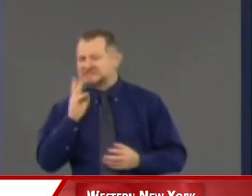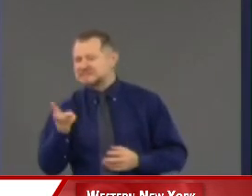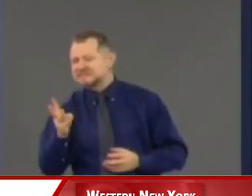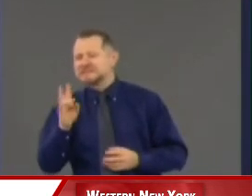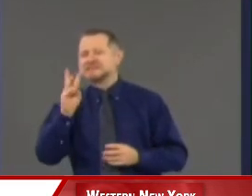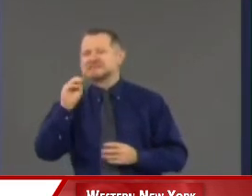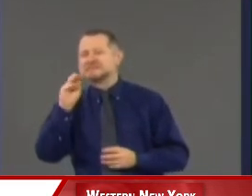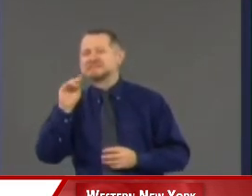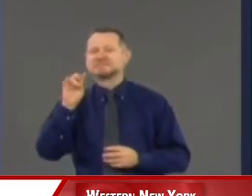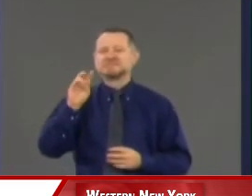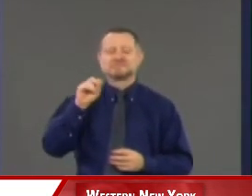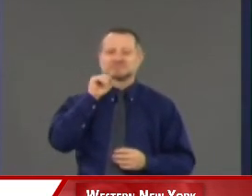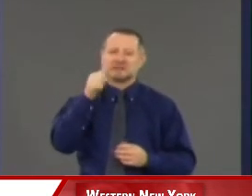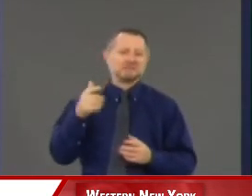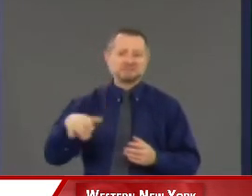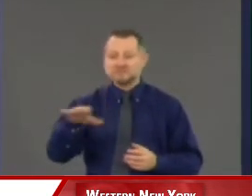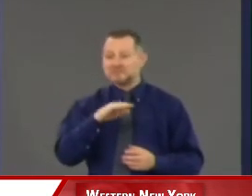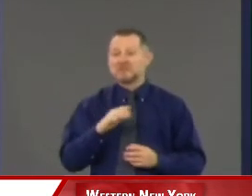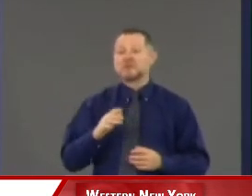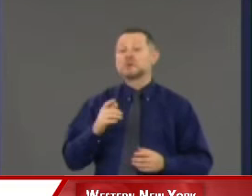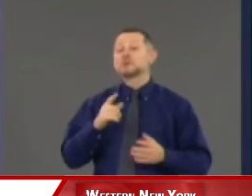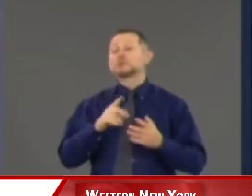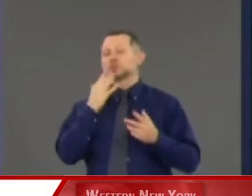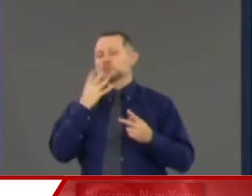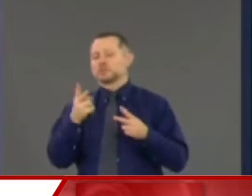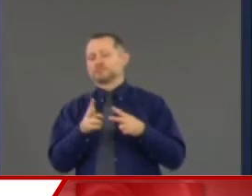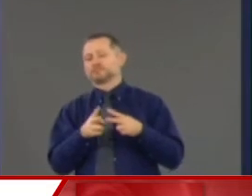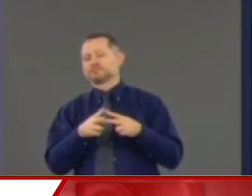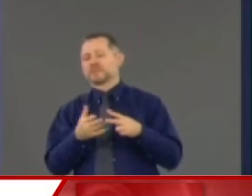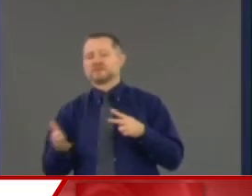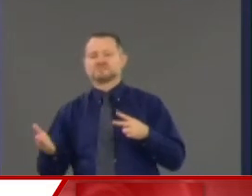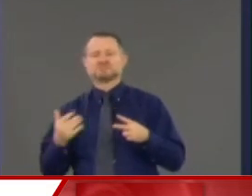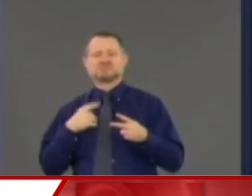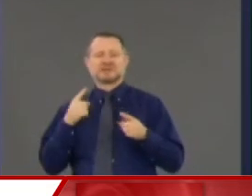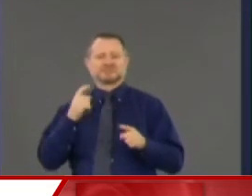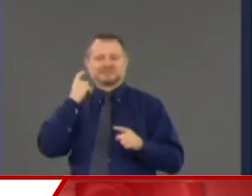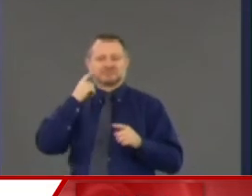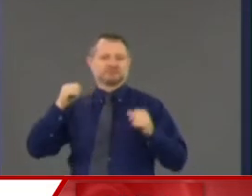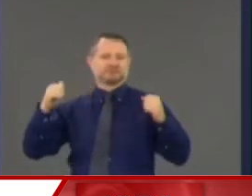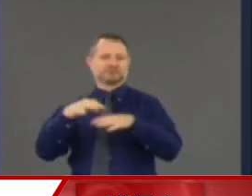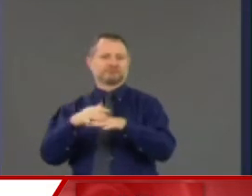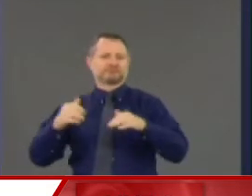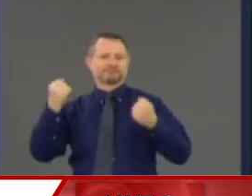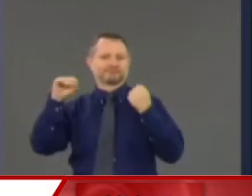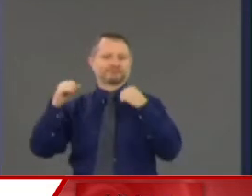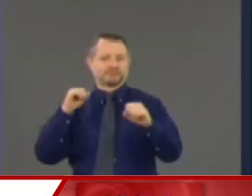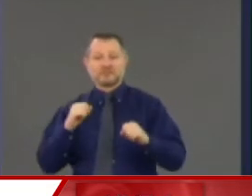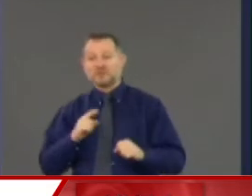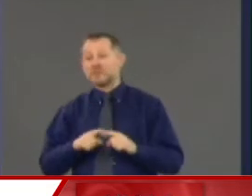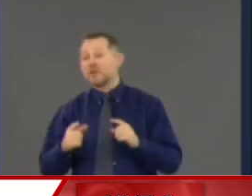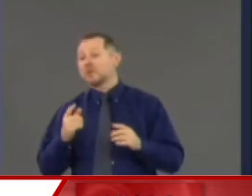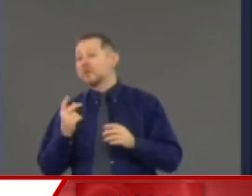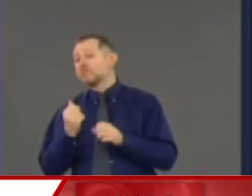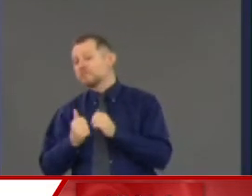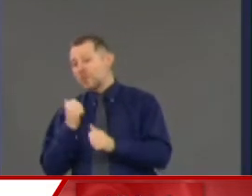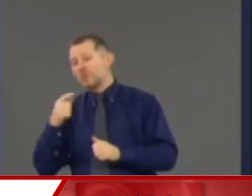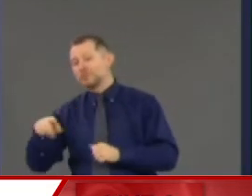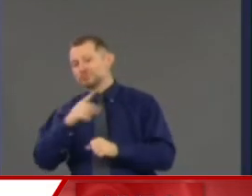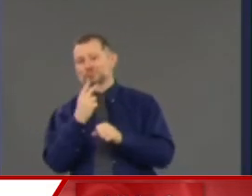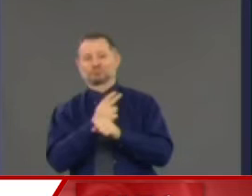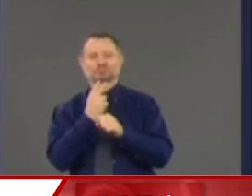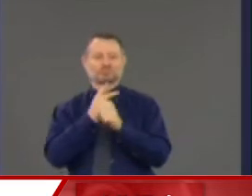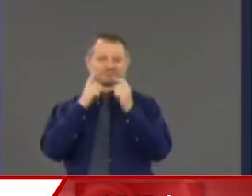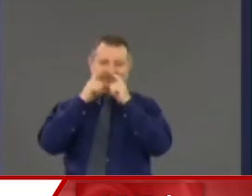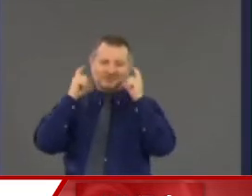But those are two positive factors. And many people were wearing masks, which was also a